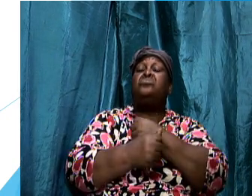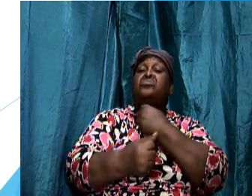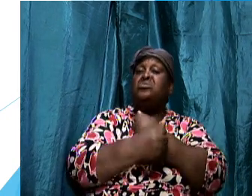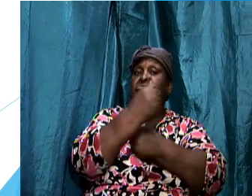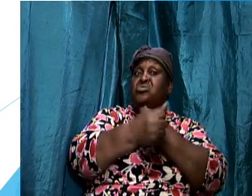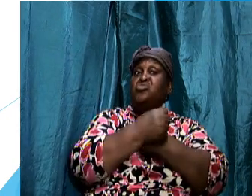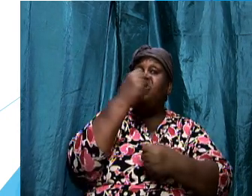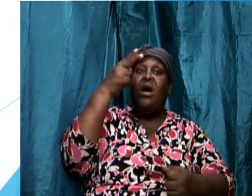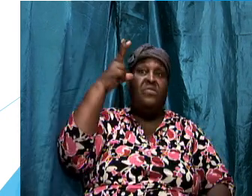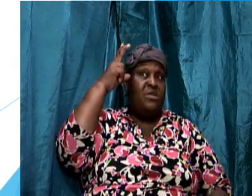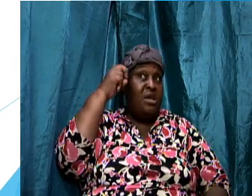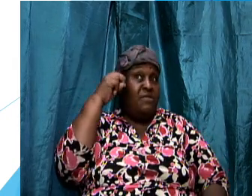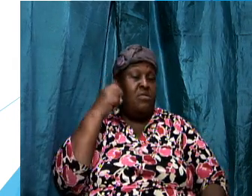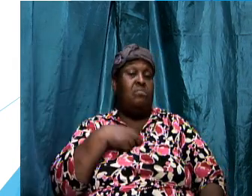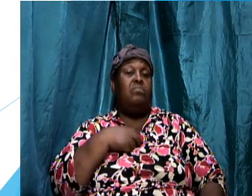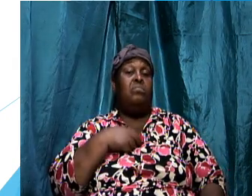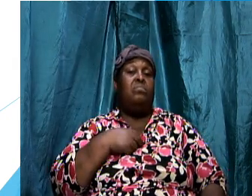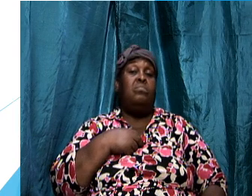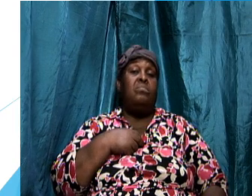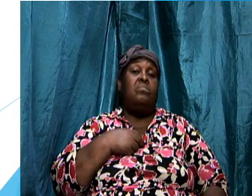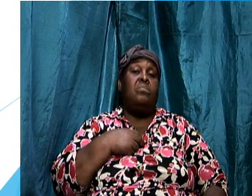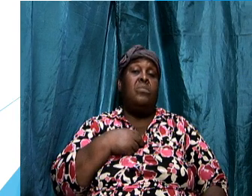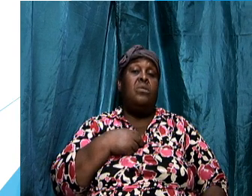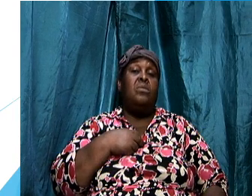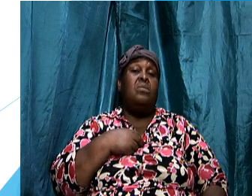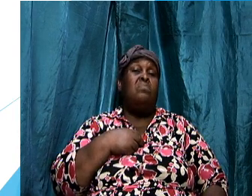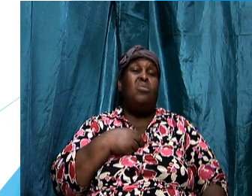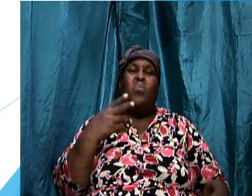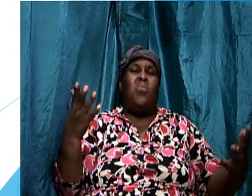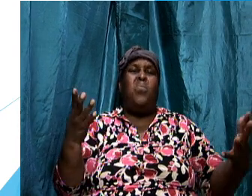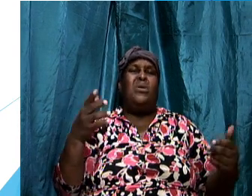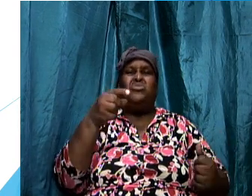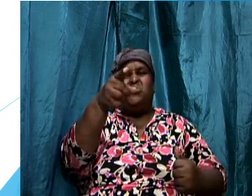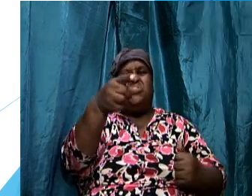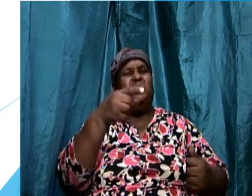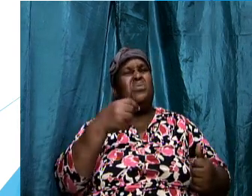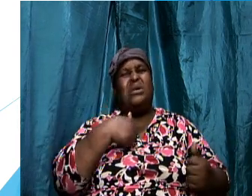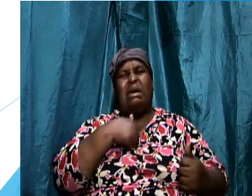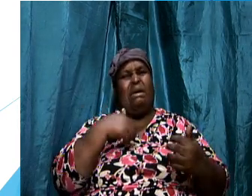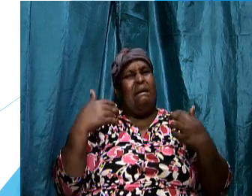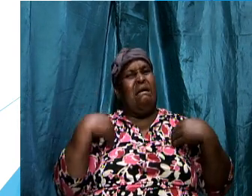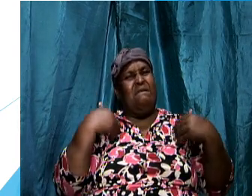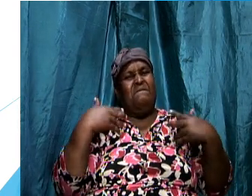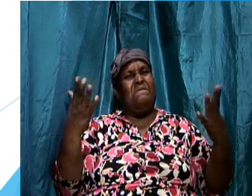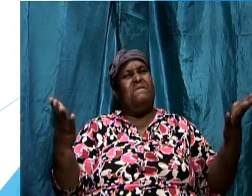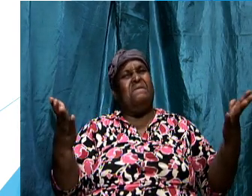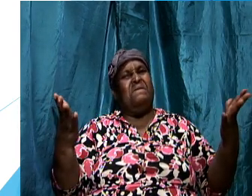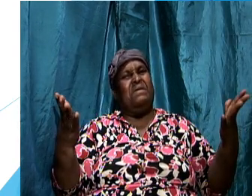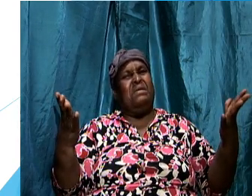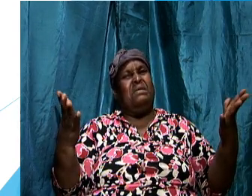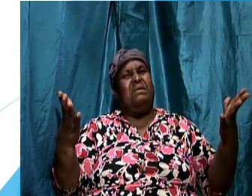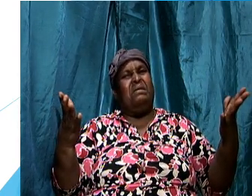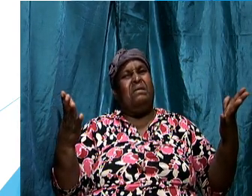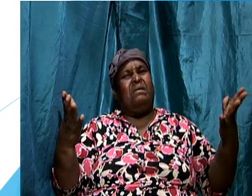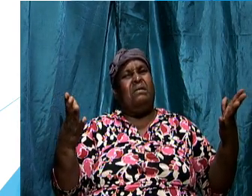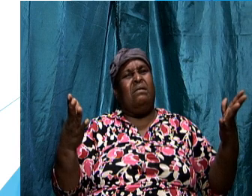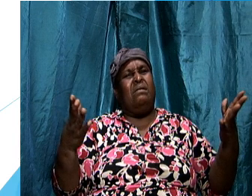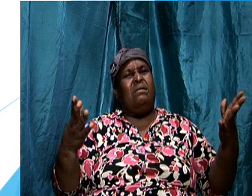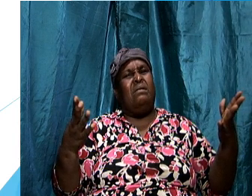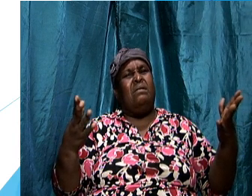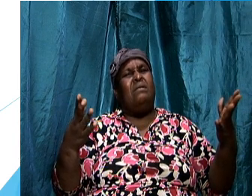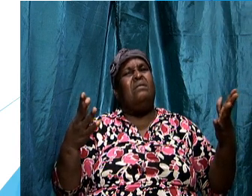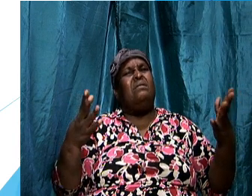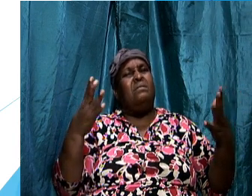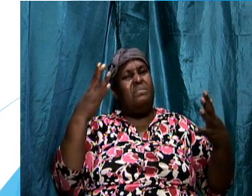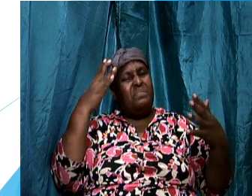i really want to get into and share with us but before i get because i'm going to come to i'm going to come